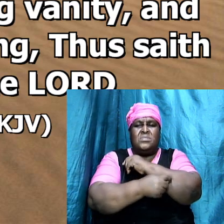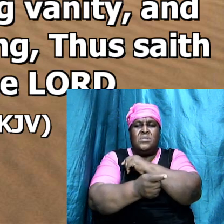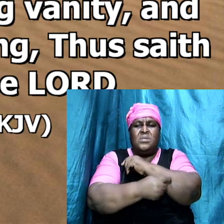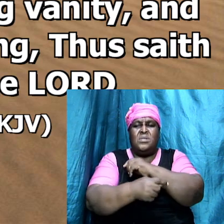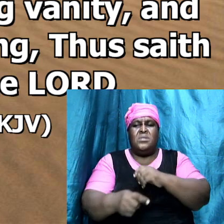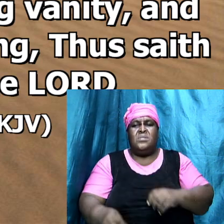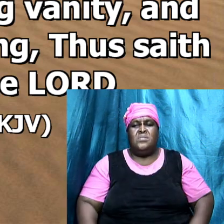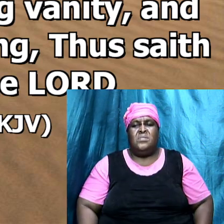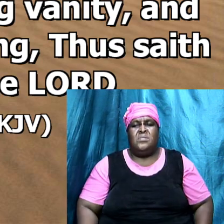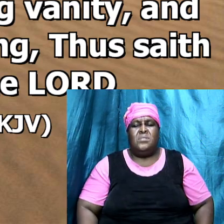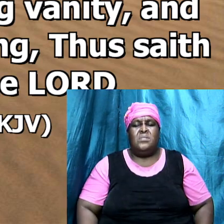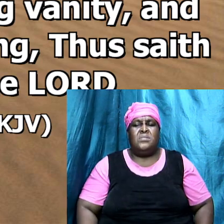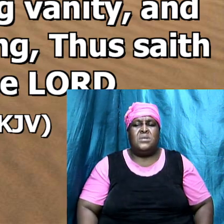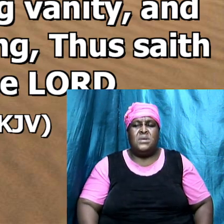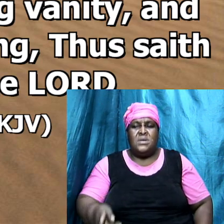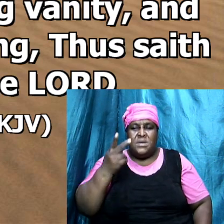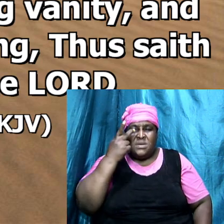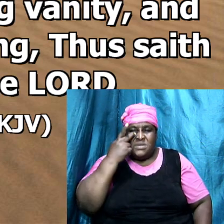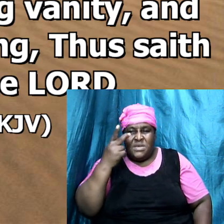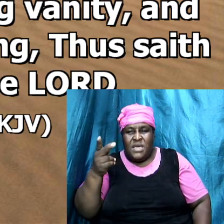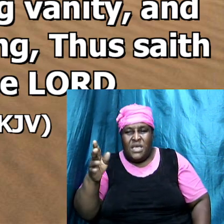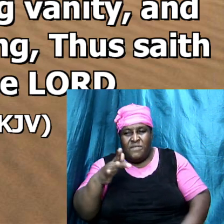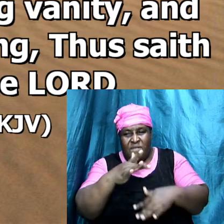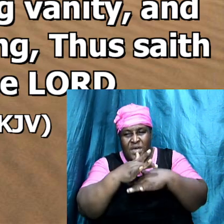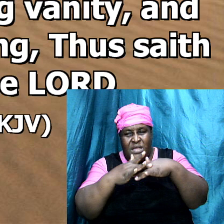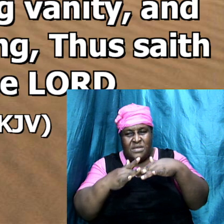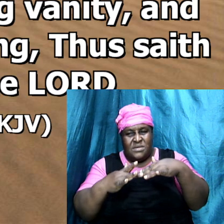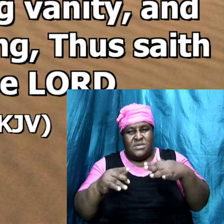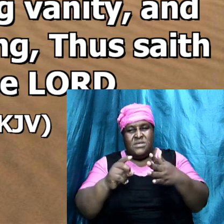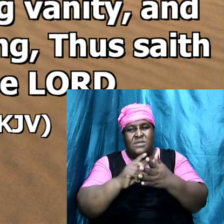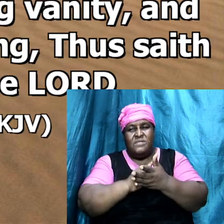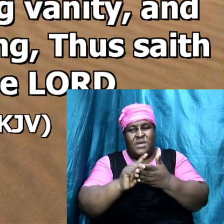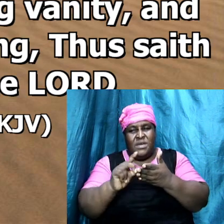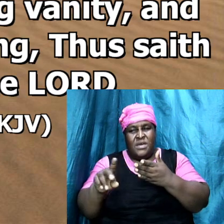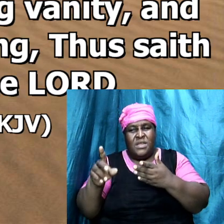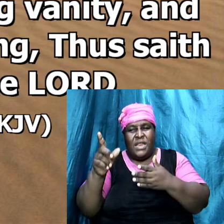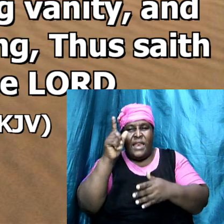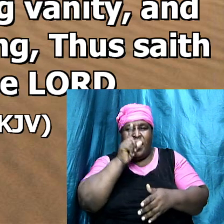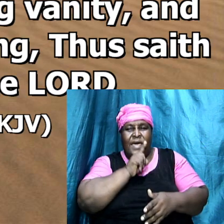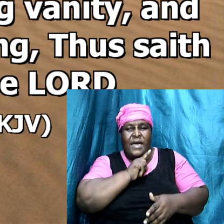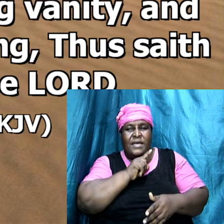untempered mortars seen vanity and divining lies